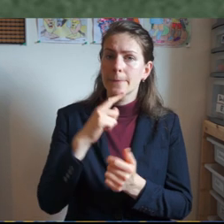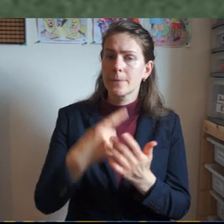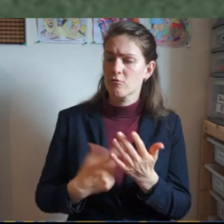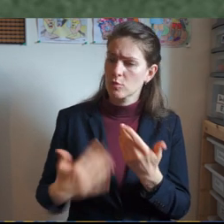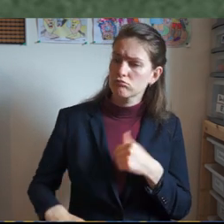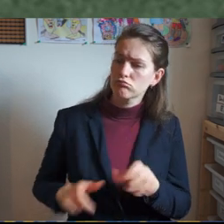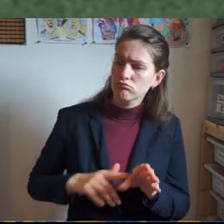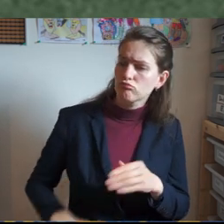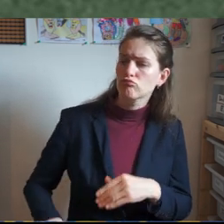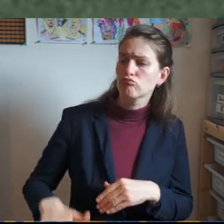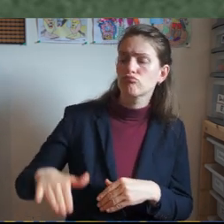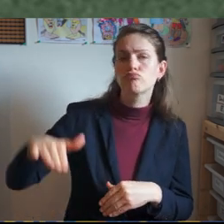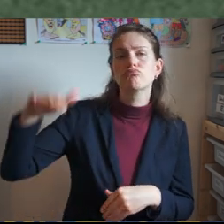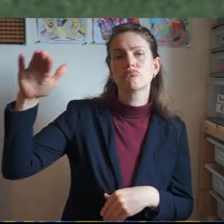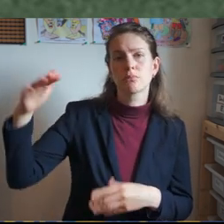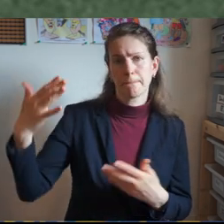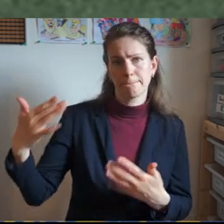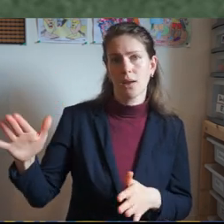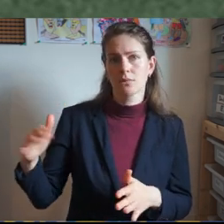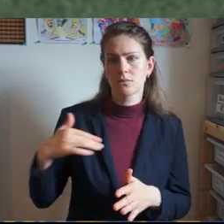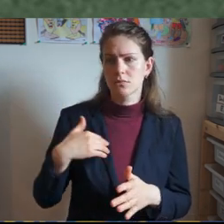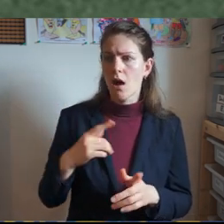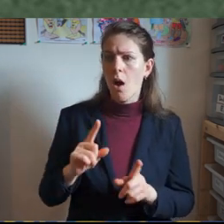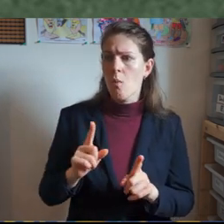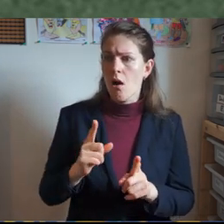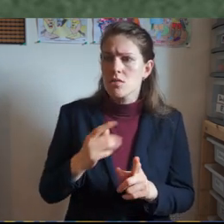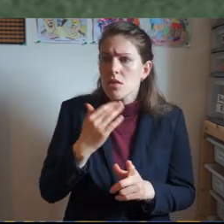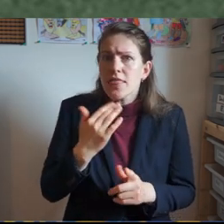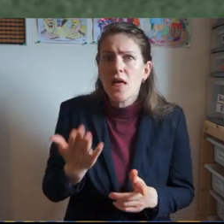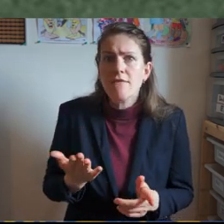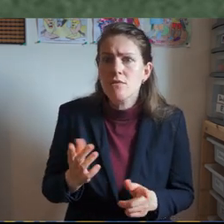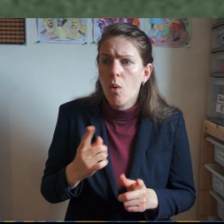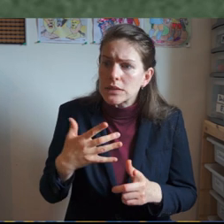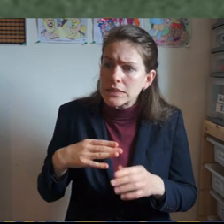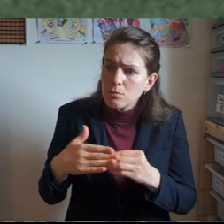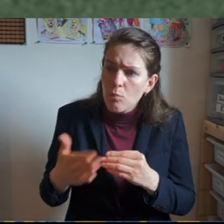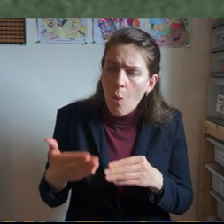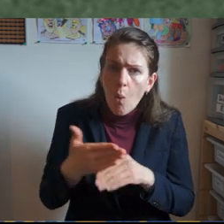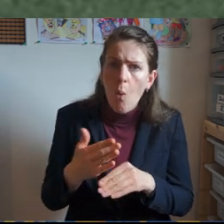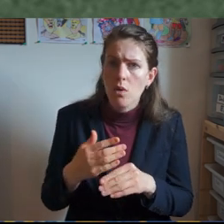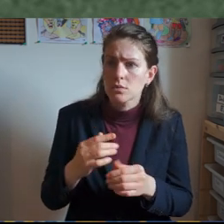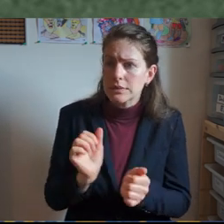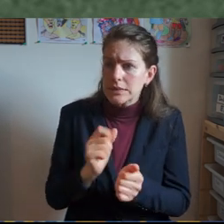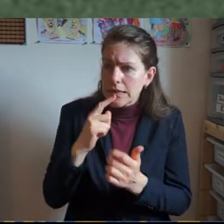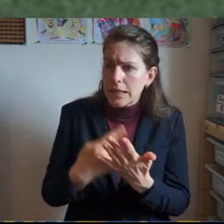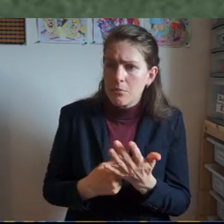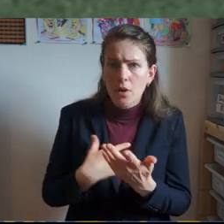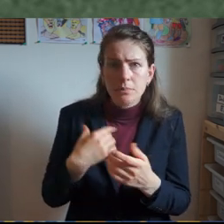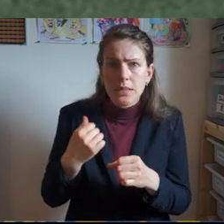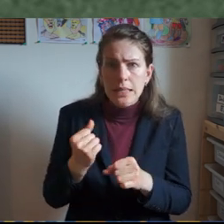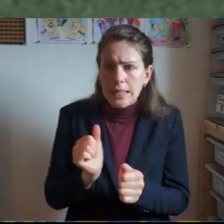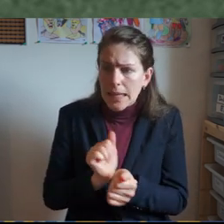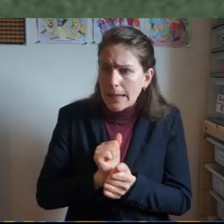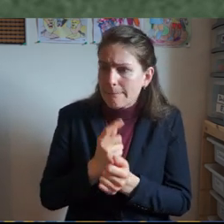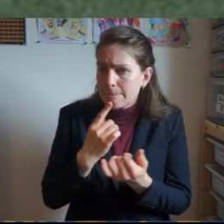what is there that I haven't done what commandment have I not kept from when I was a little child I've